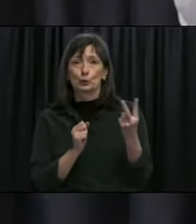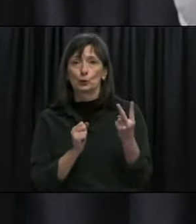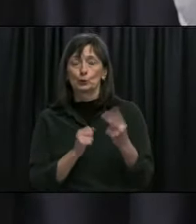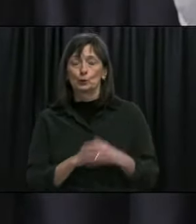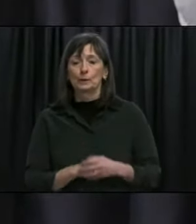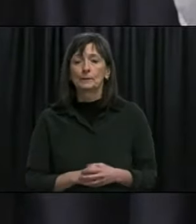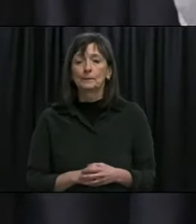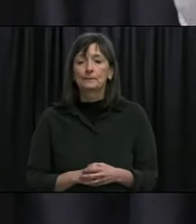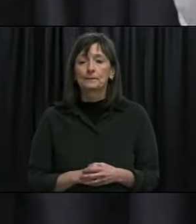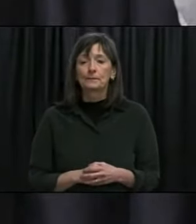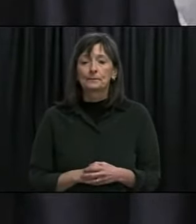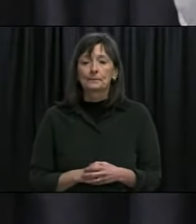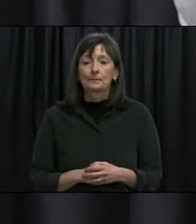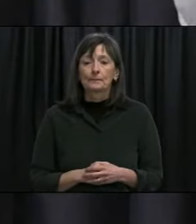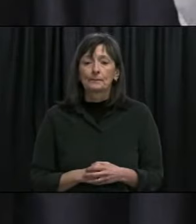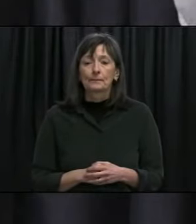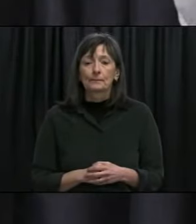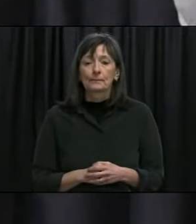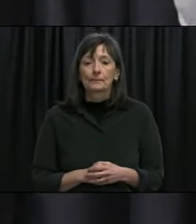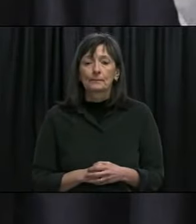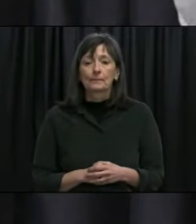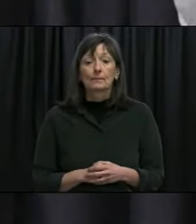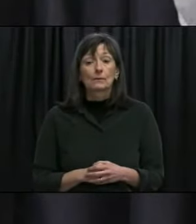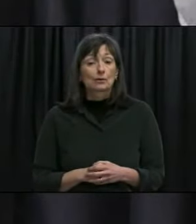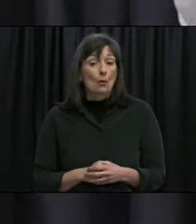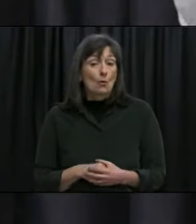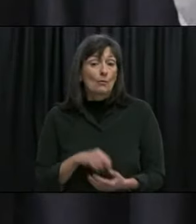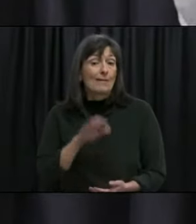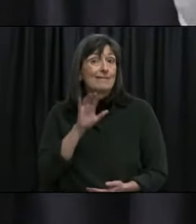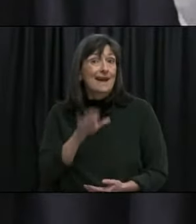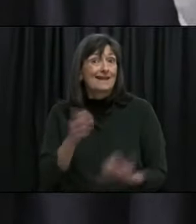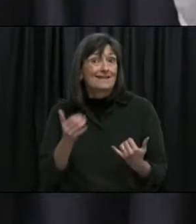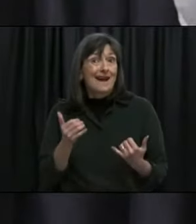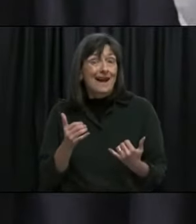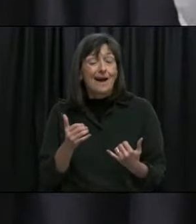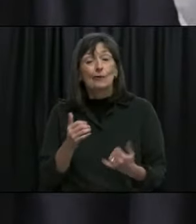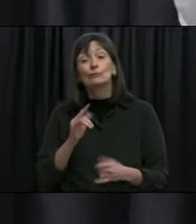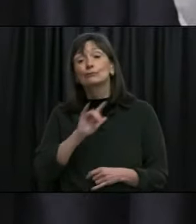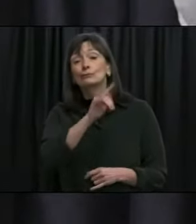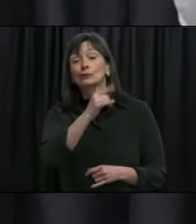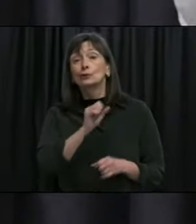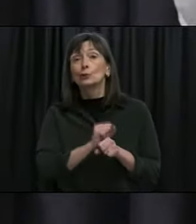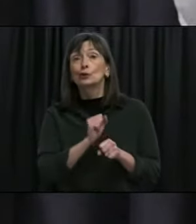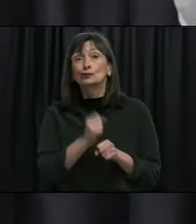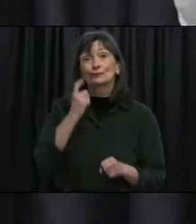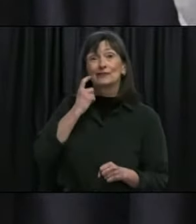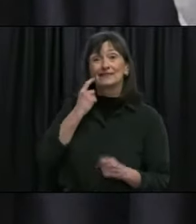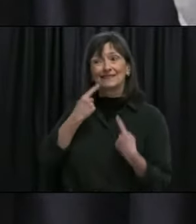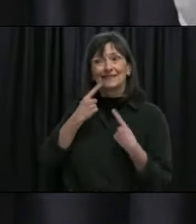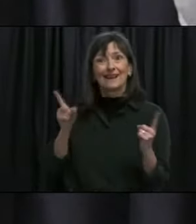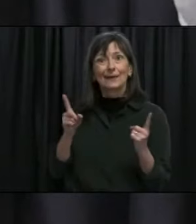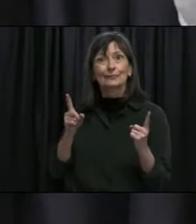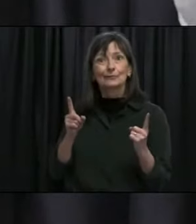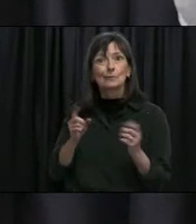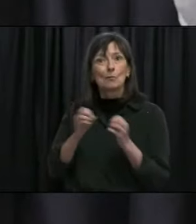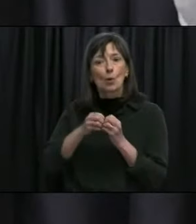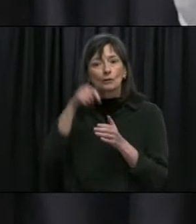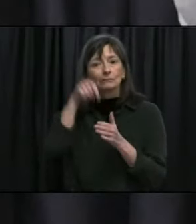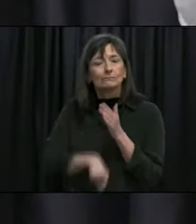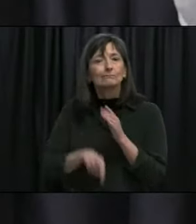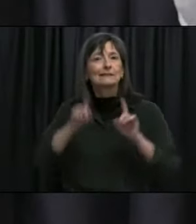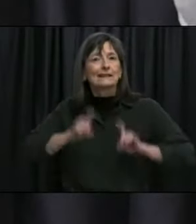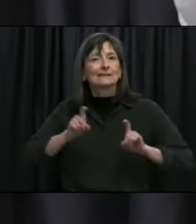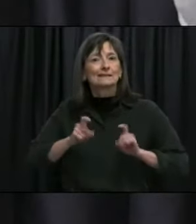mainly the reason why we have instituted testing for rotational workers because we know that